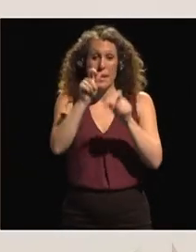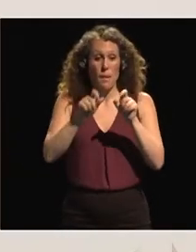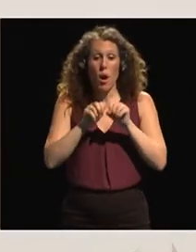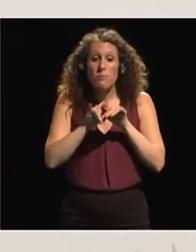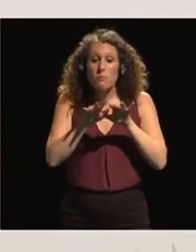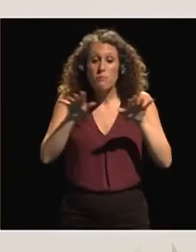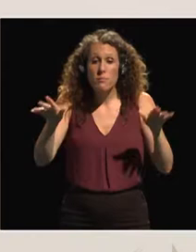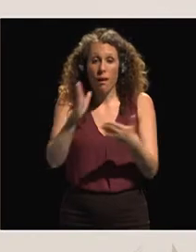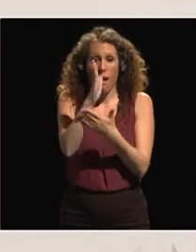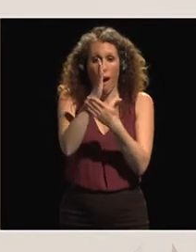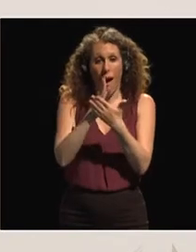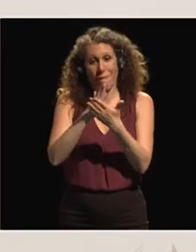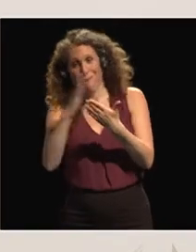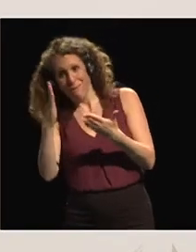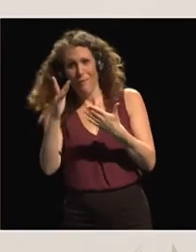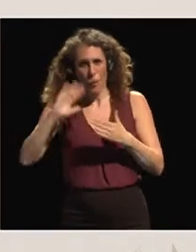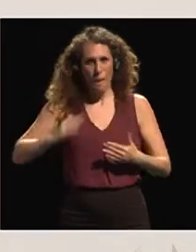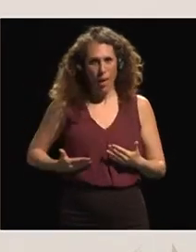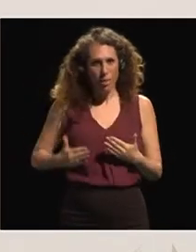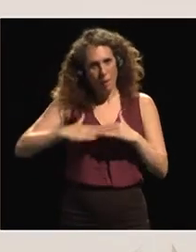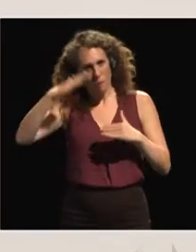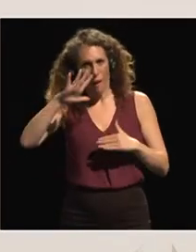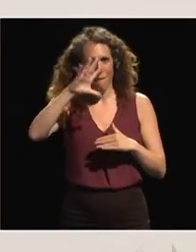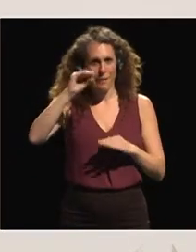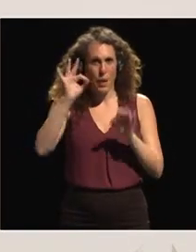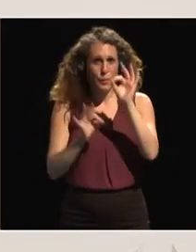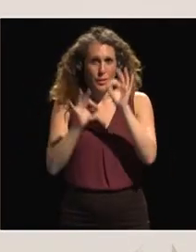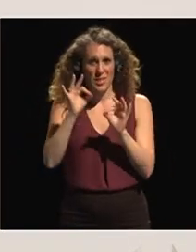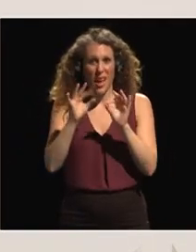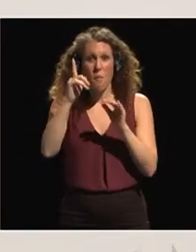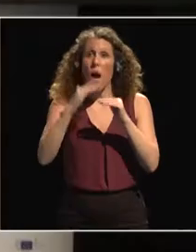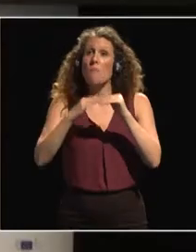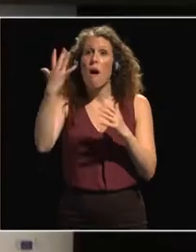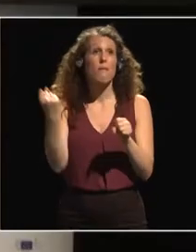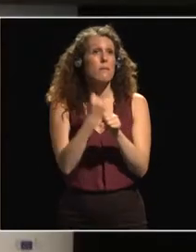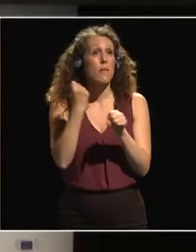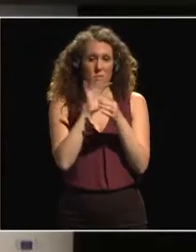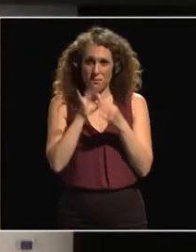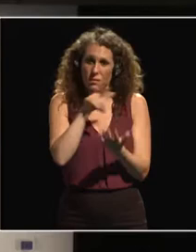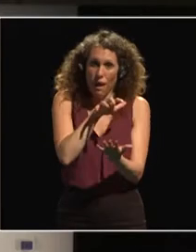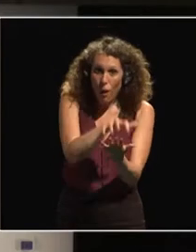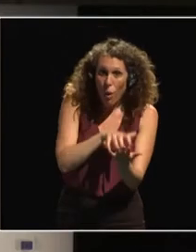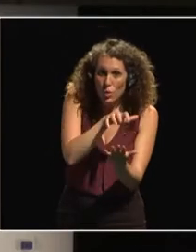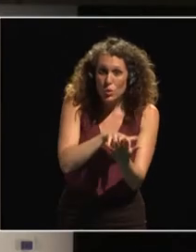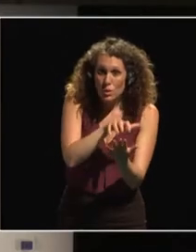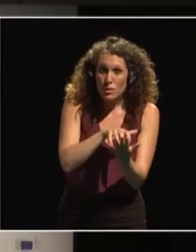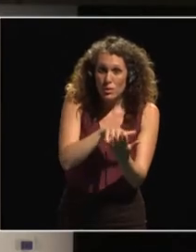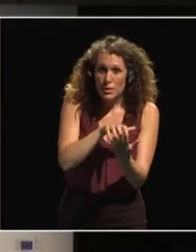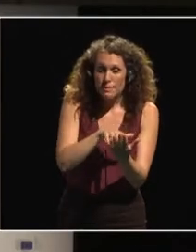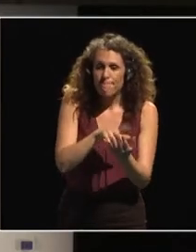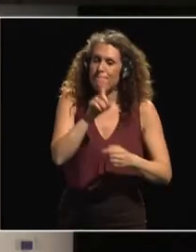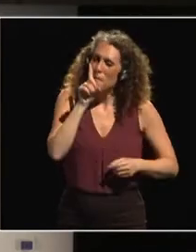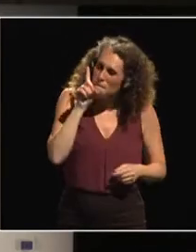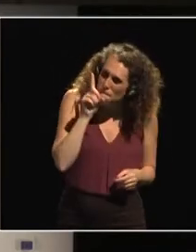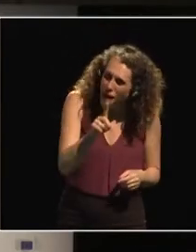key activity of women in Africa, it is agricultural sector. But this, the work, the